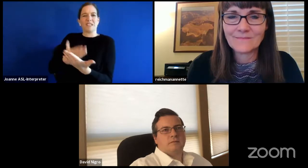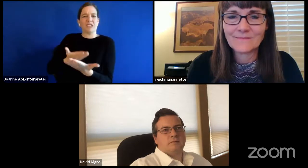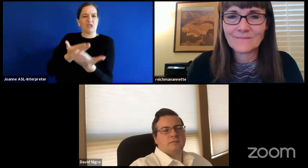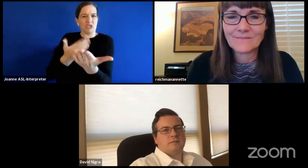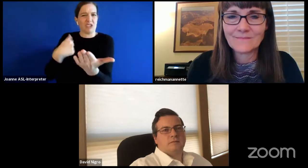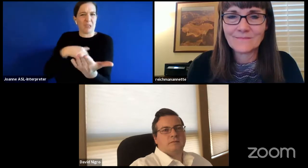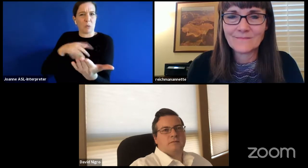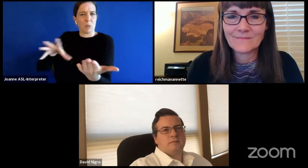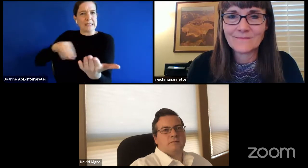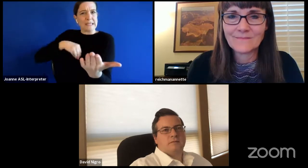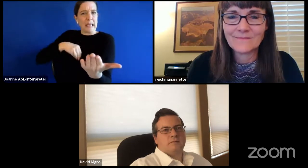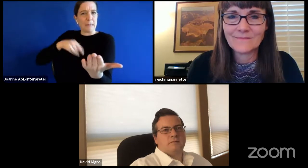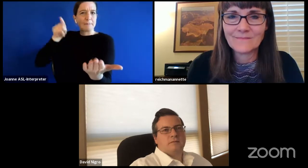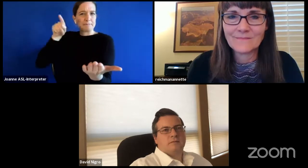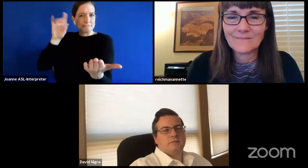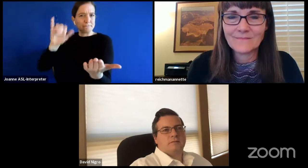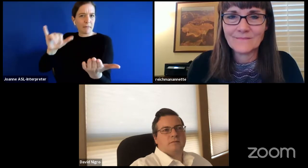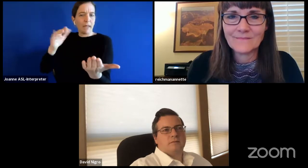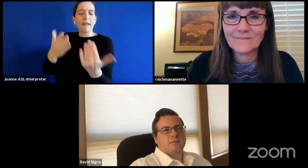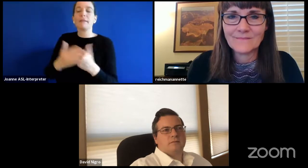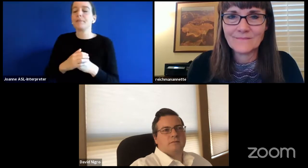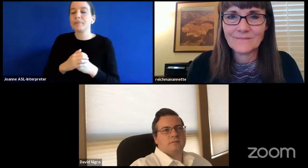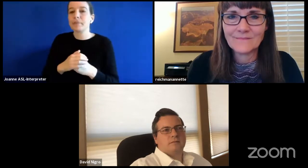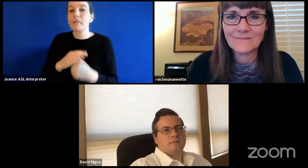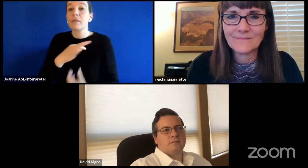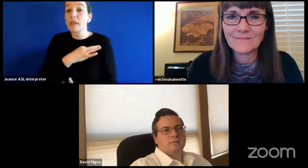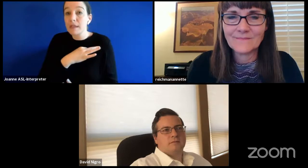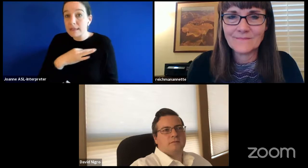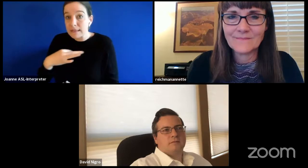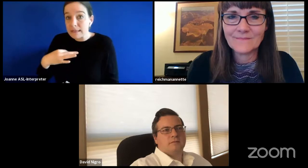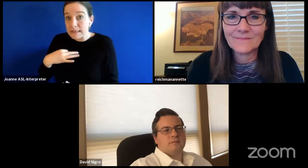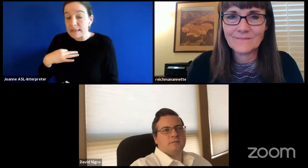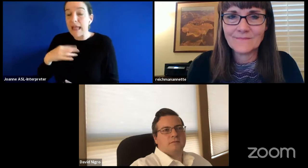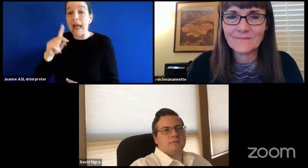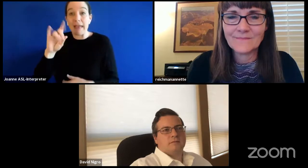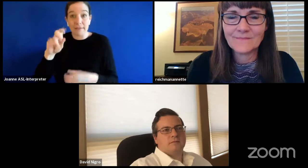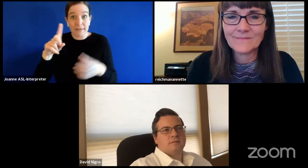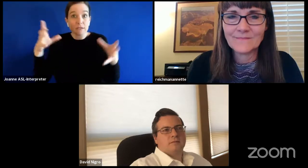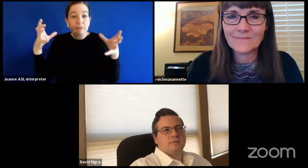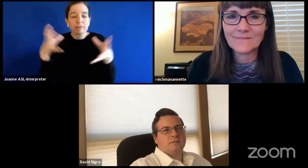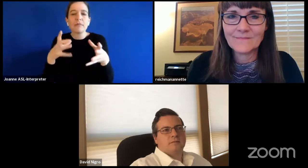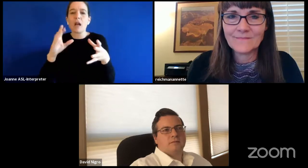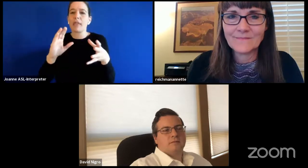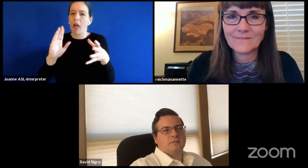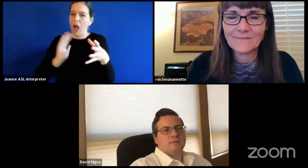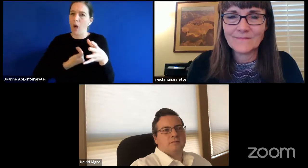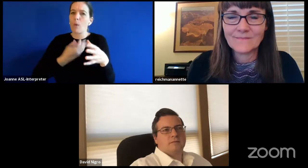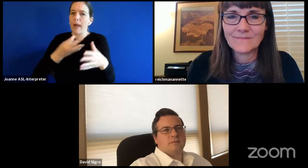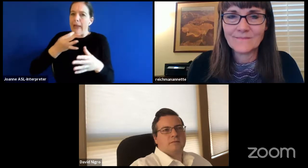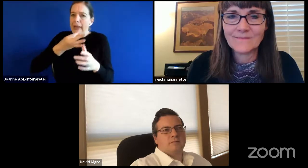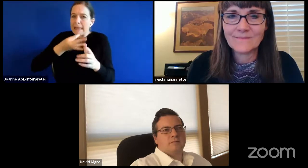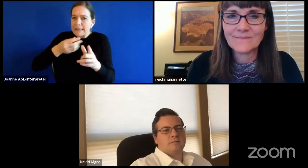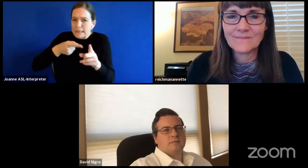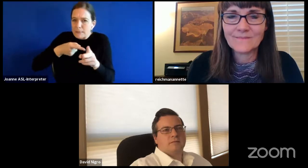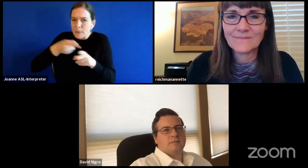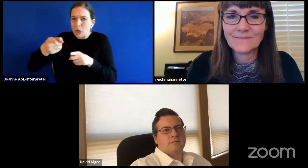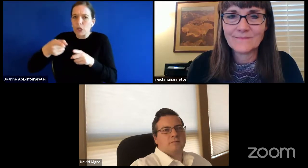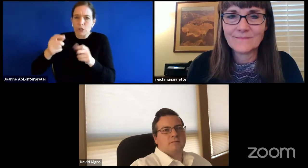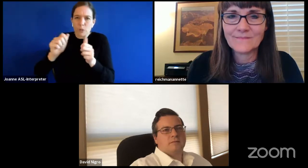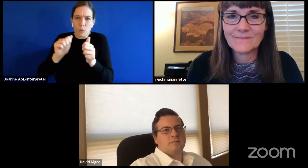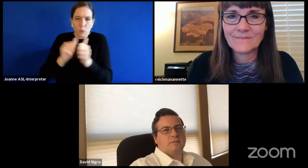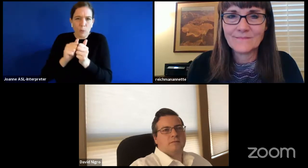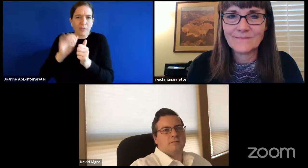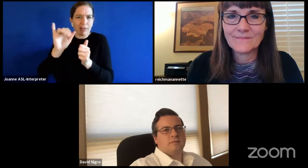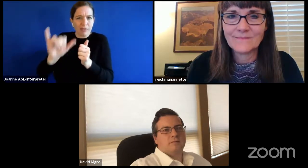did convene a subcommittee of subject matter experts and we have been working on things that are specific to